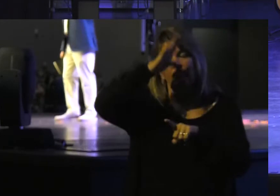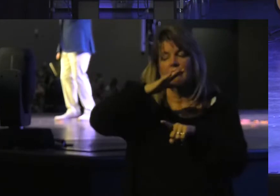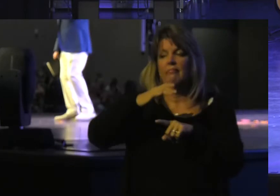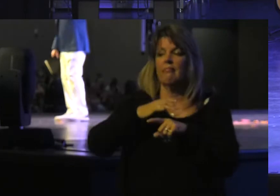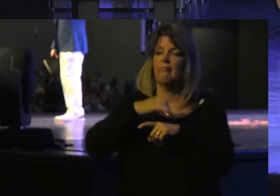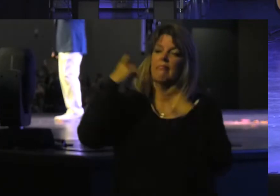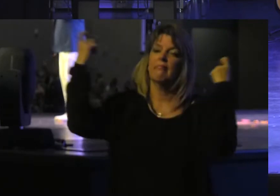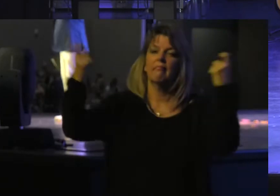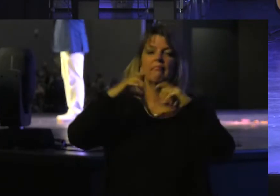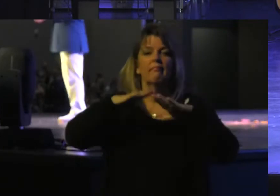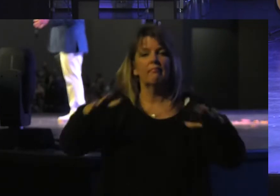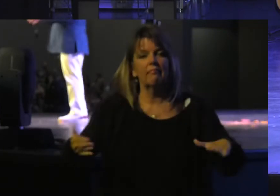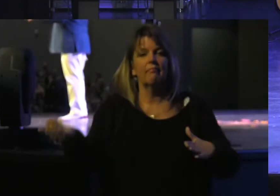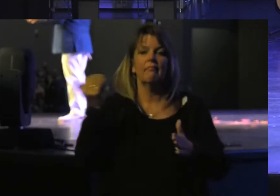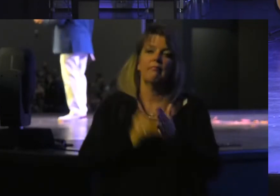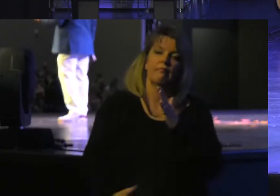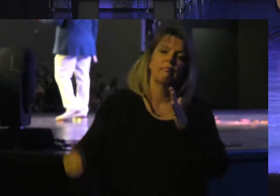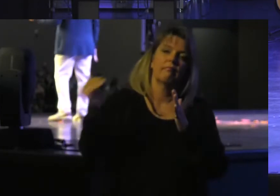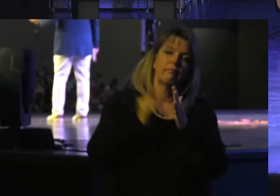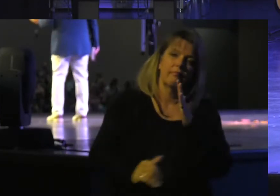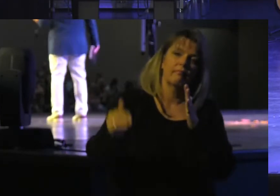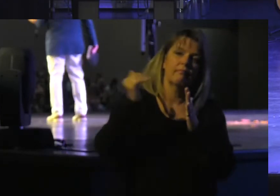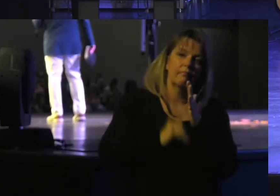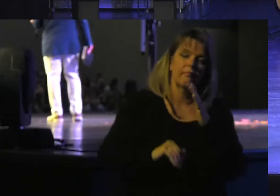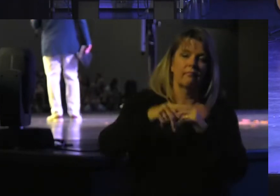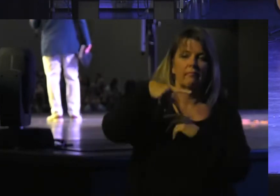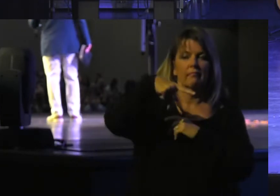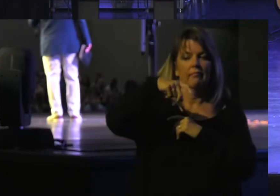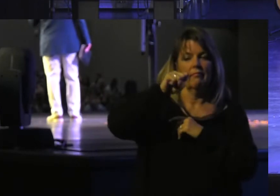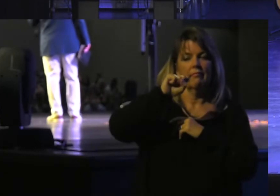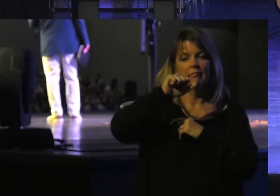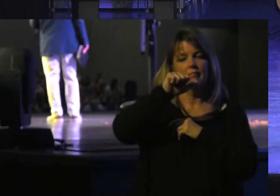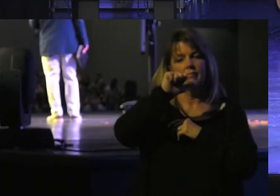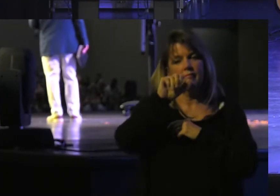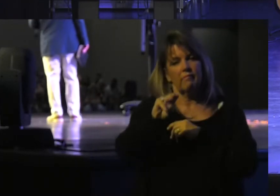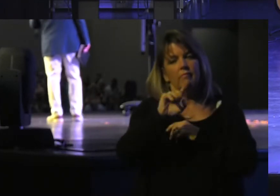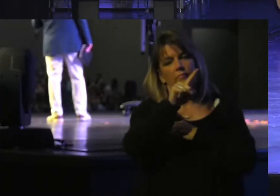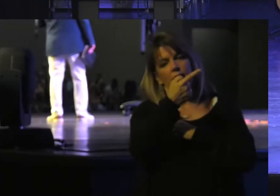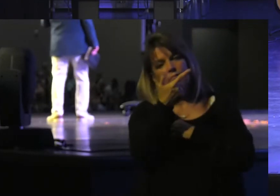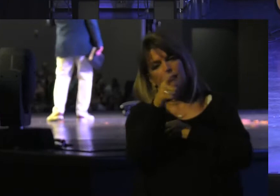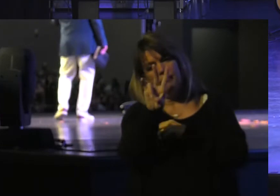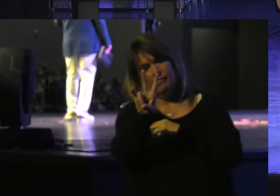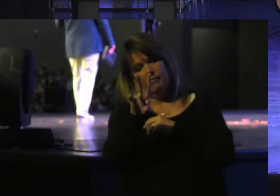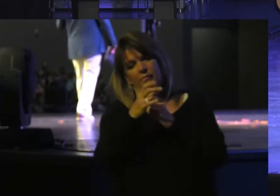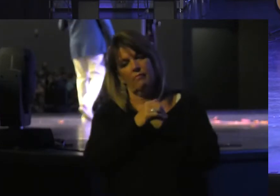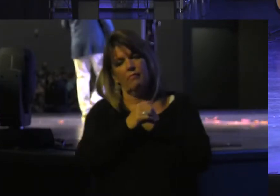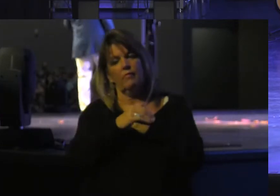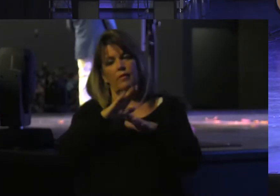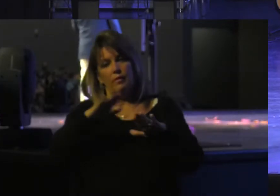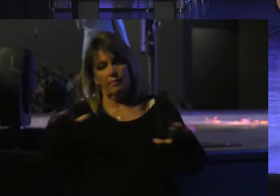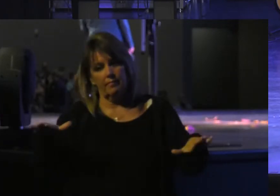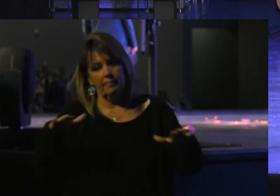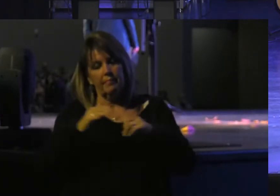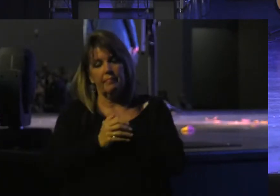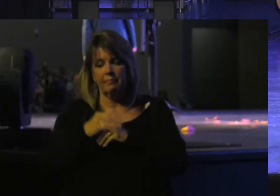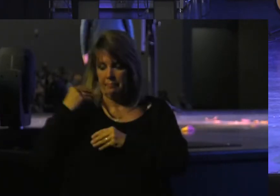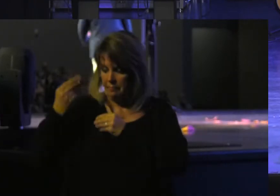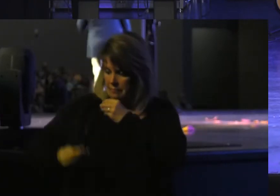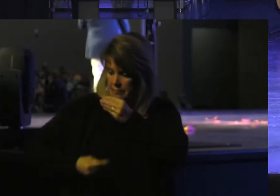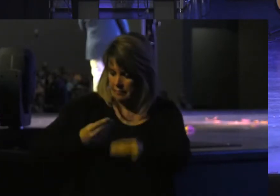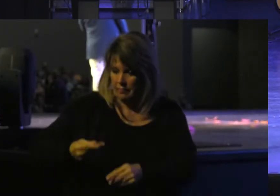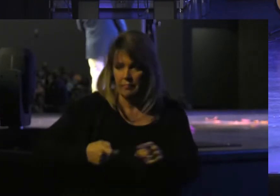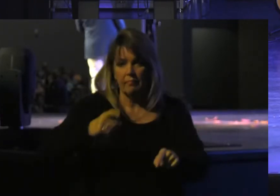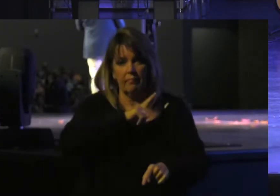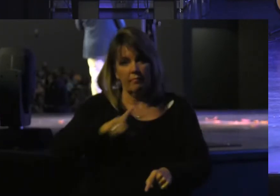over And over again In the scriptures Think about Psalm 127 What does the Bible say? Behold children Are a heritage From the